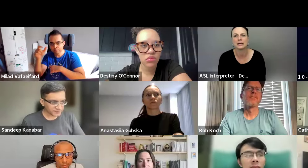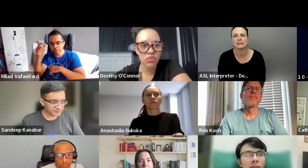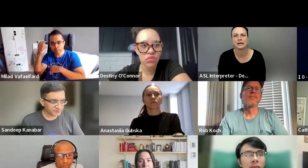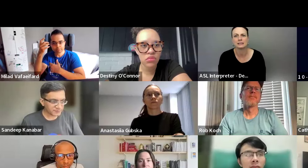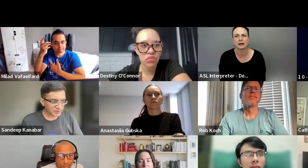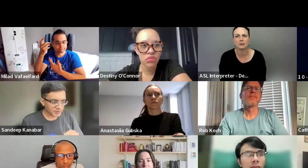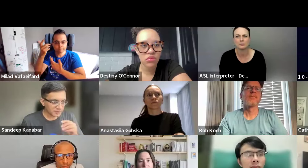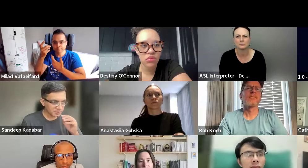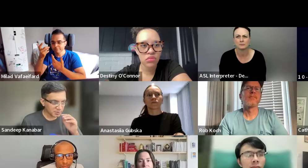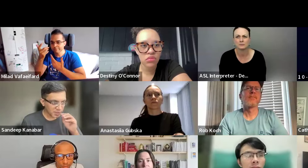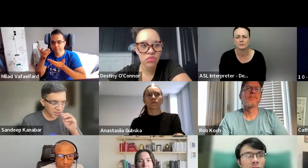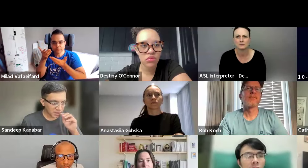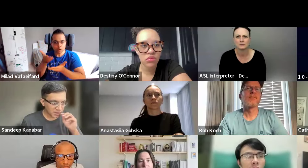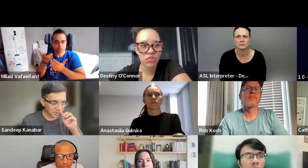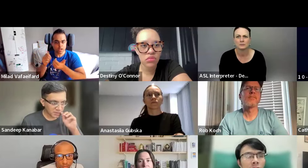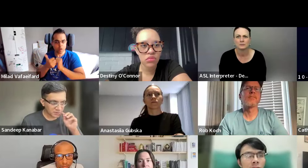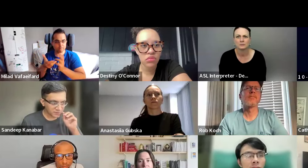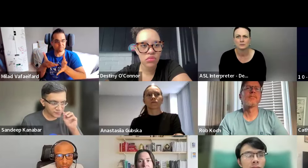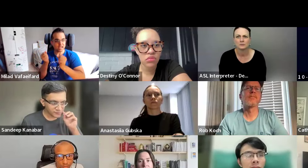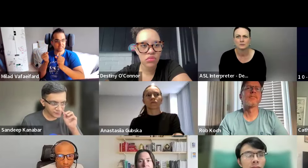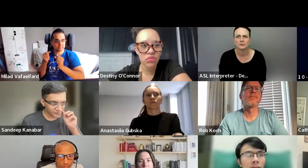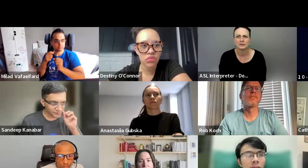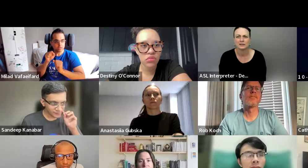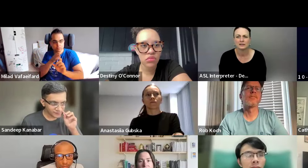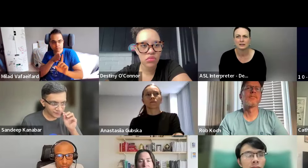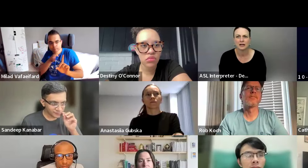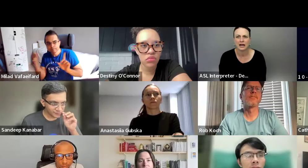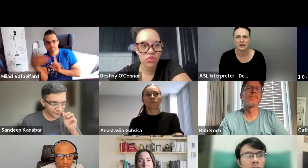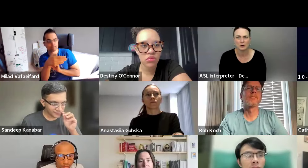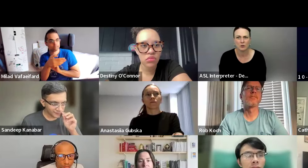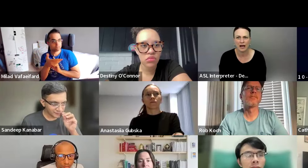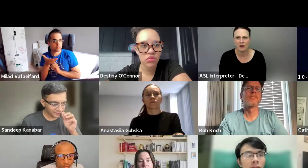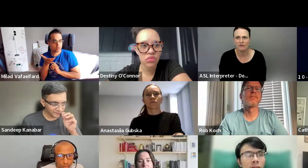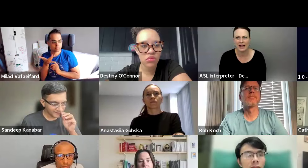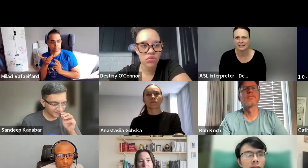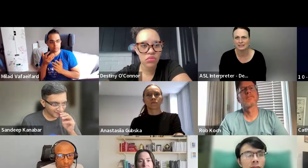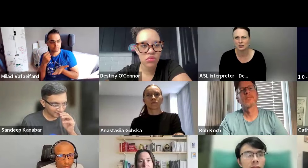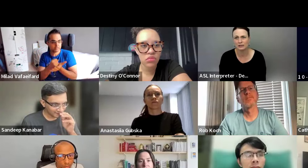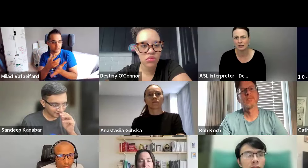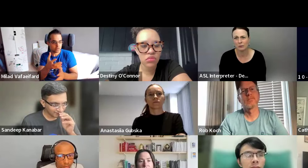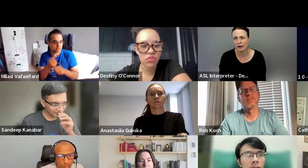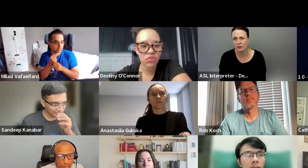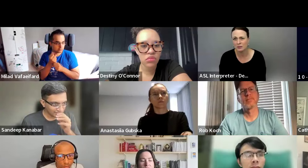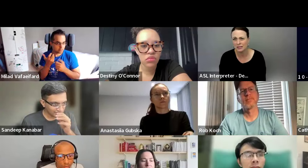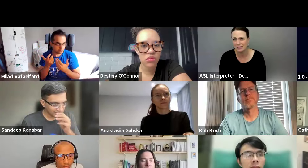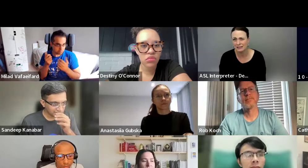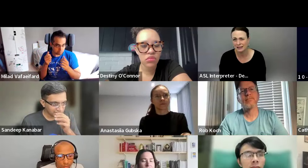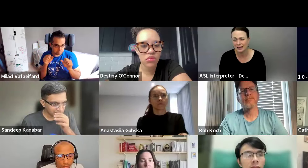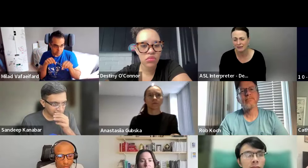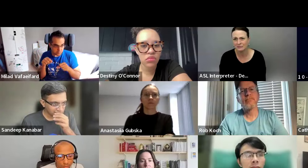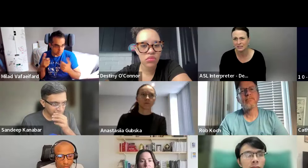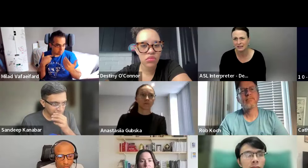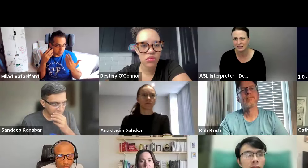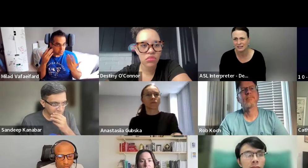Milad saying, yes. um, I don't know how fast you can get around those things,